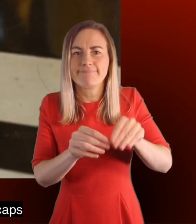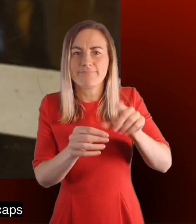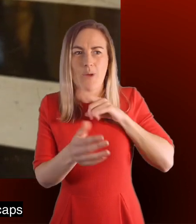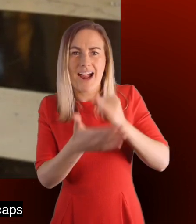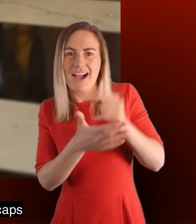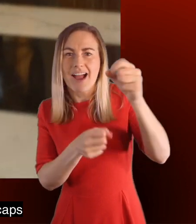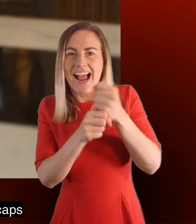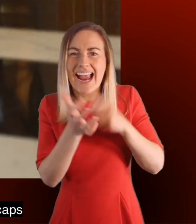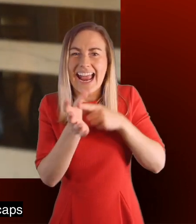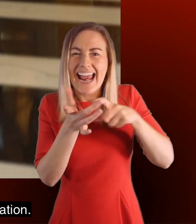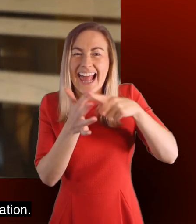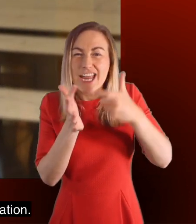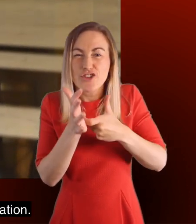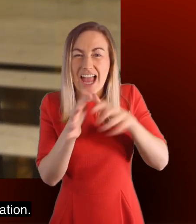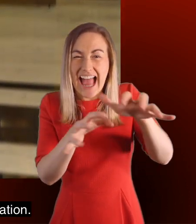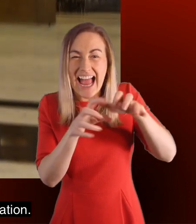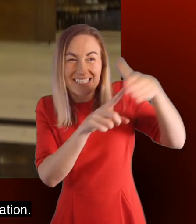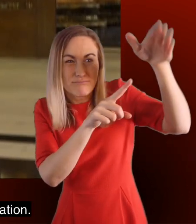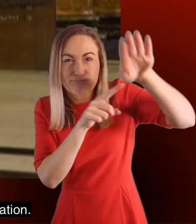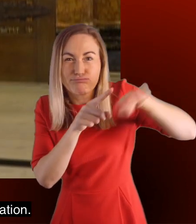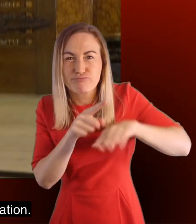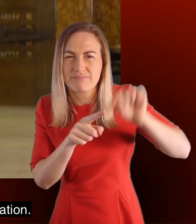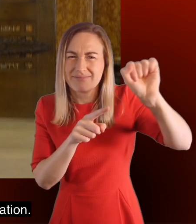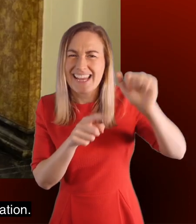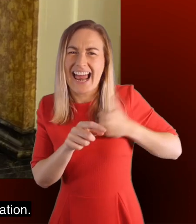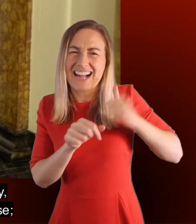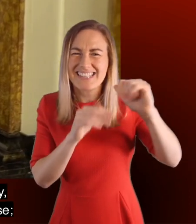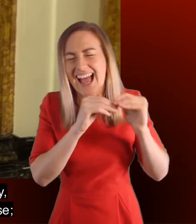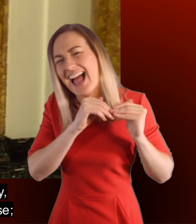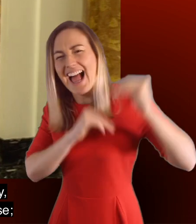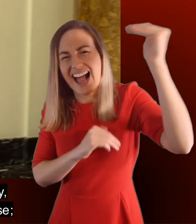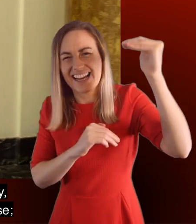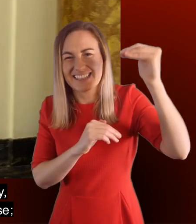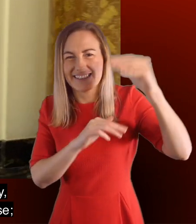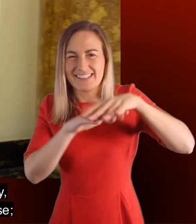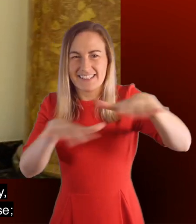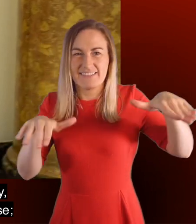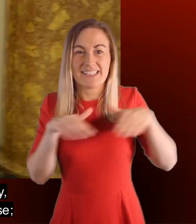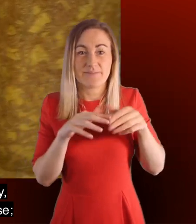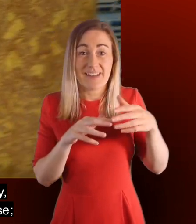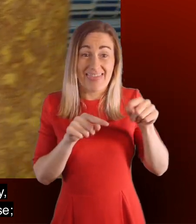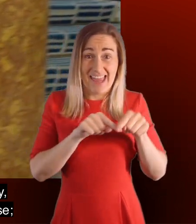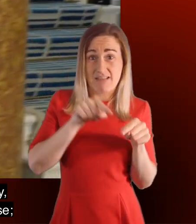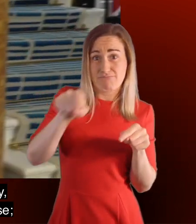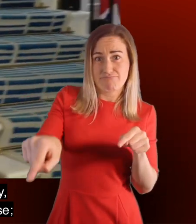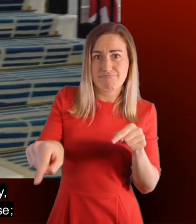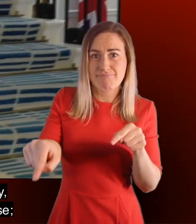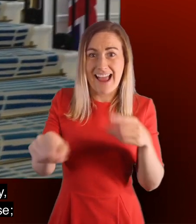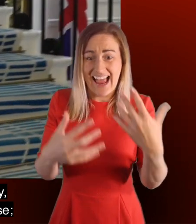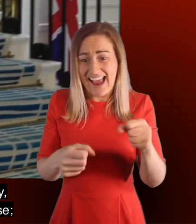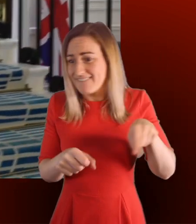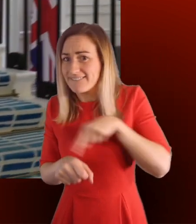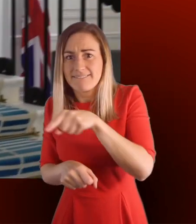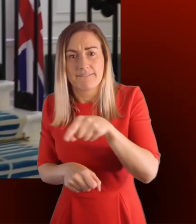glaciers and ice caps at Canada's highest point of elevation. As we move across the lobby we come to the Grand Staircase,